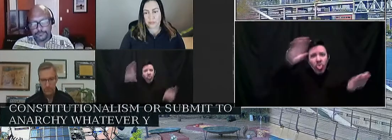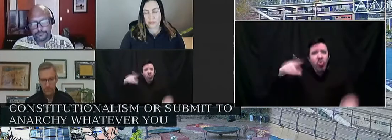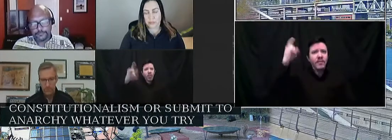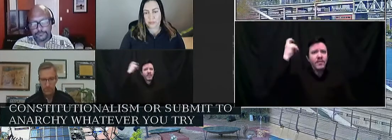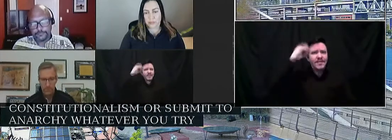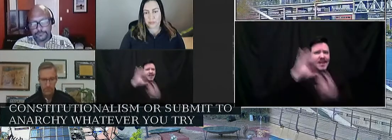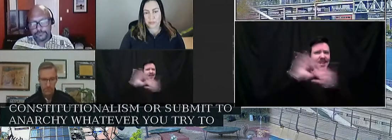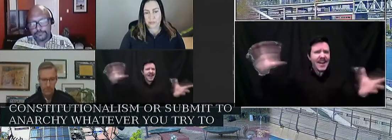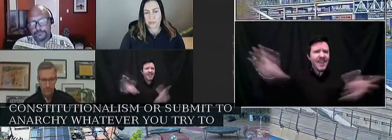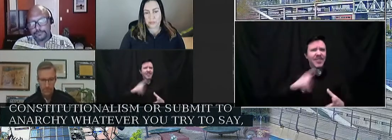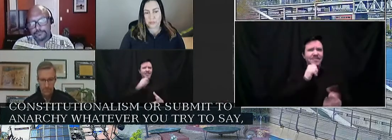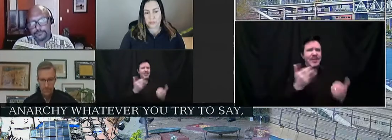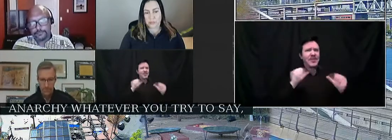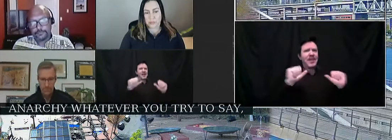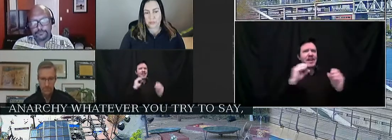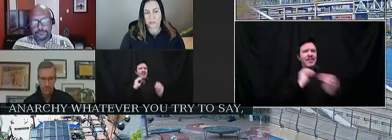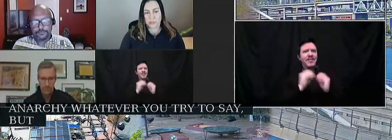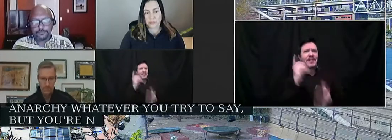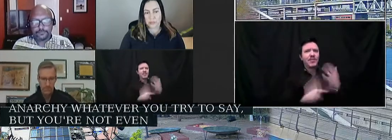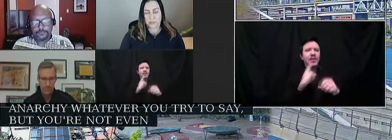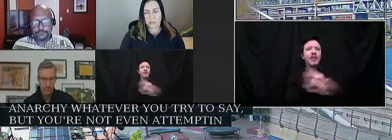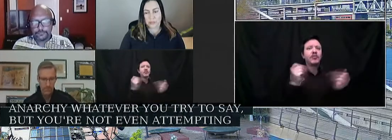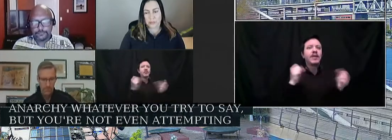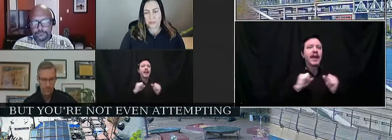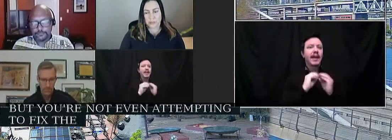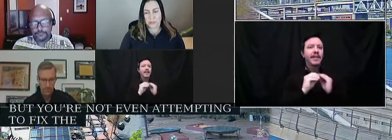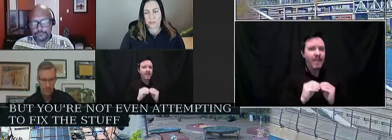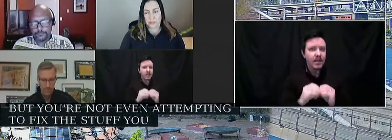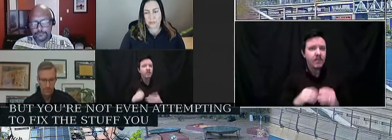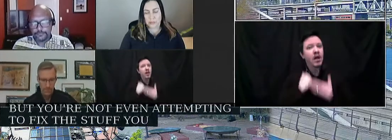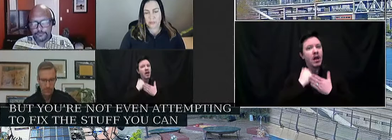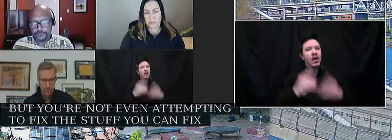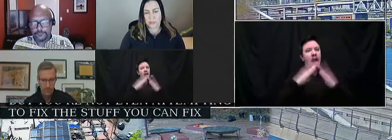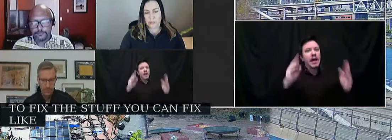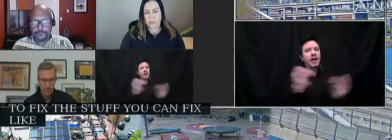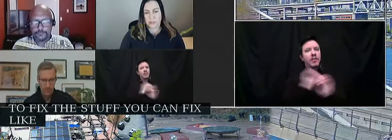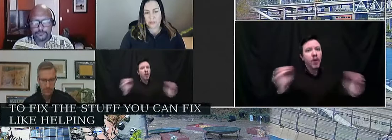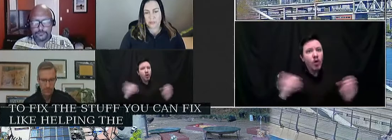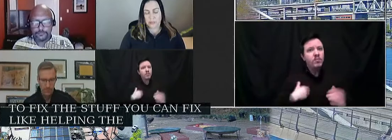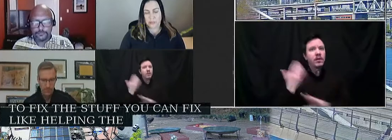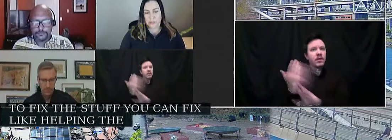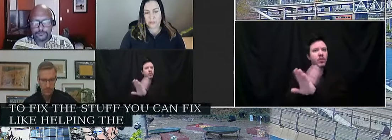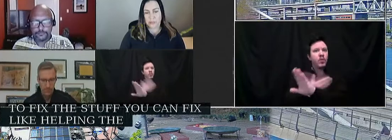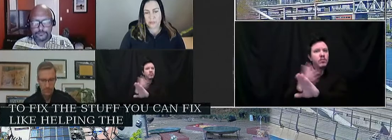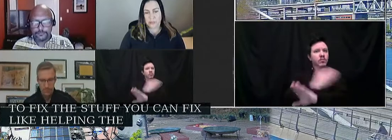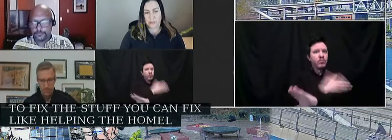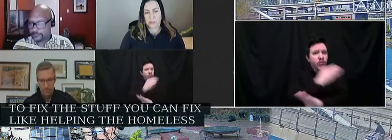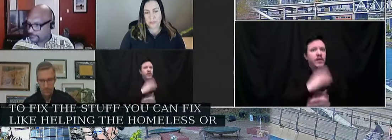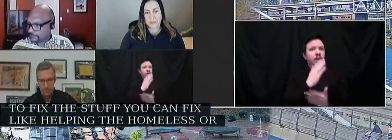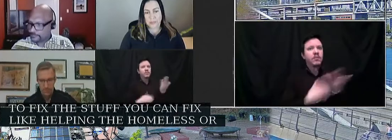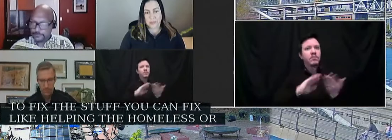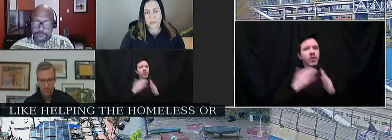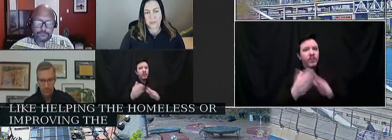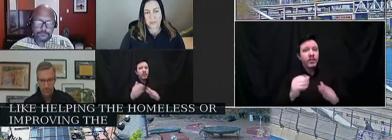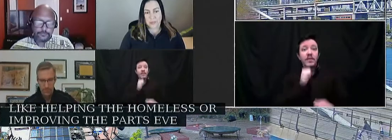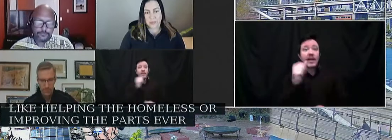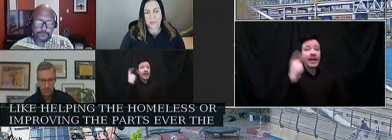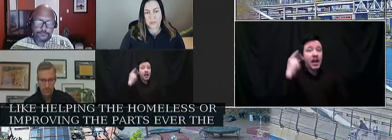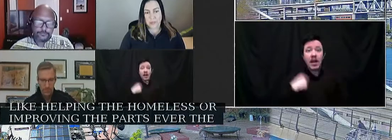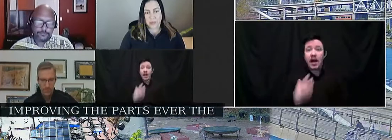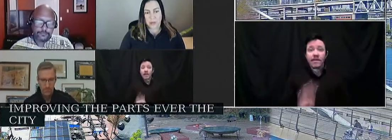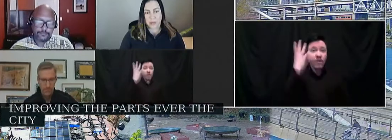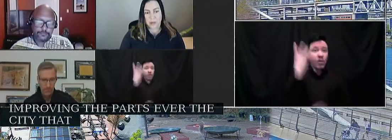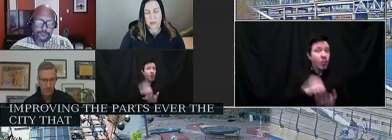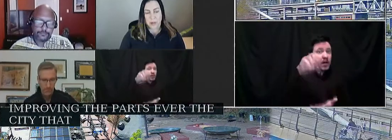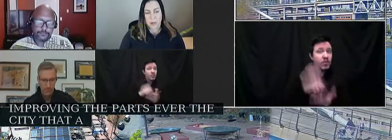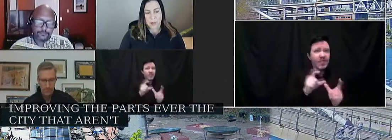attempting to fix the stuff you can fix, like helping the homeless or improving parts of the city that aren't for rich white people. You're like study after study,